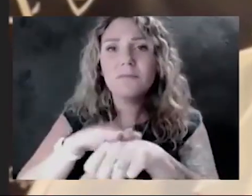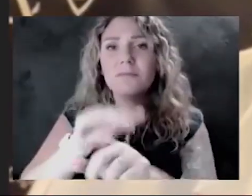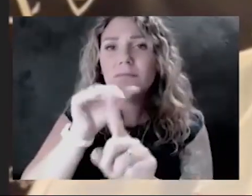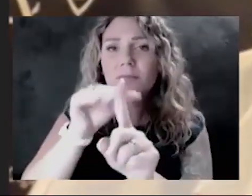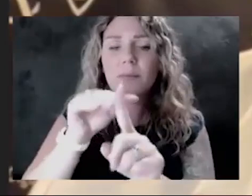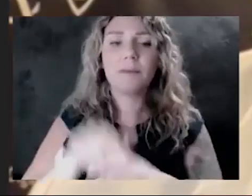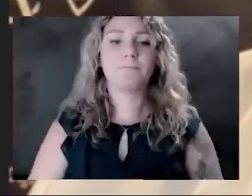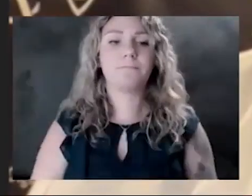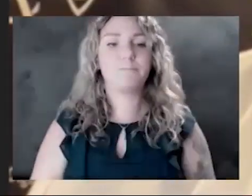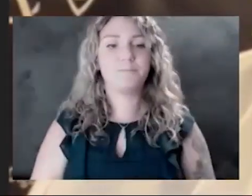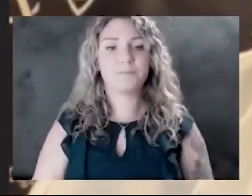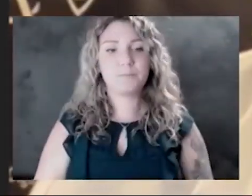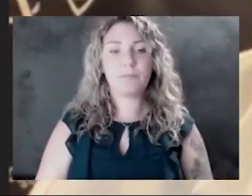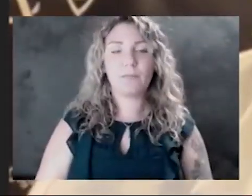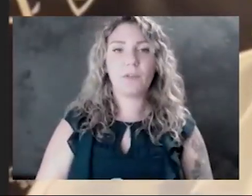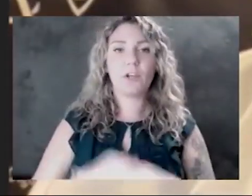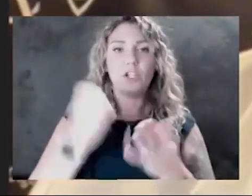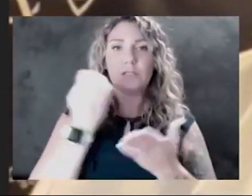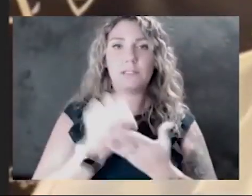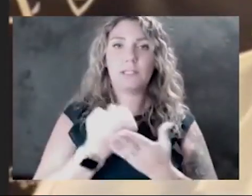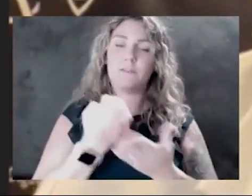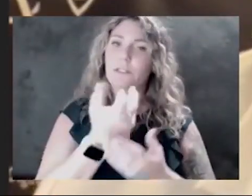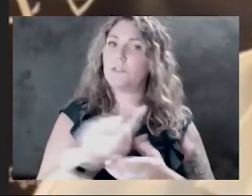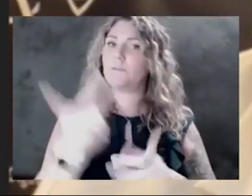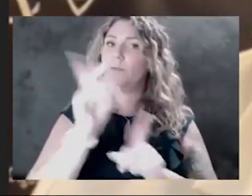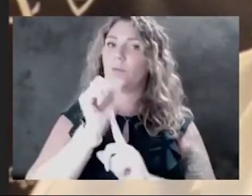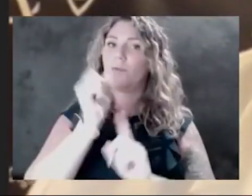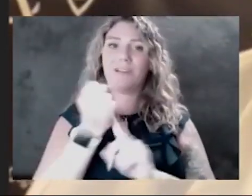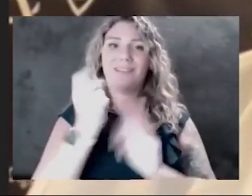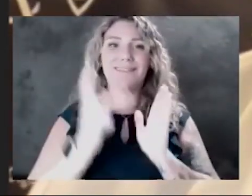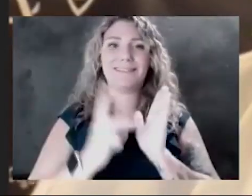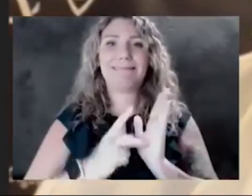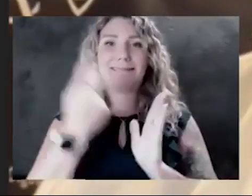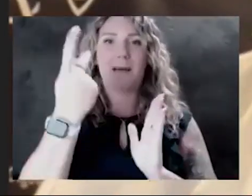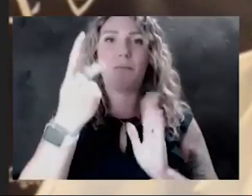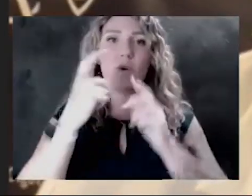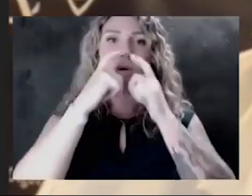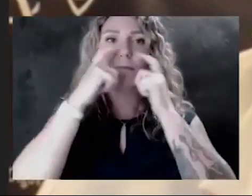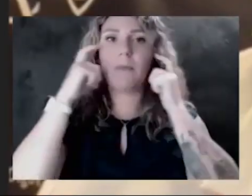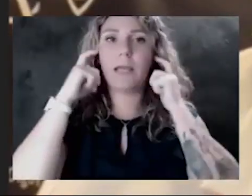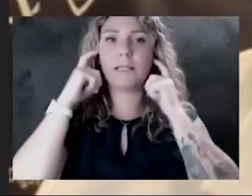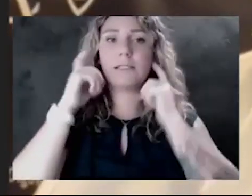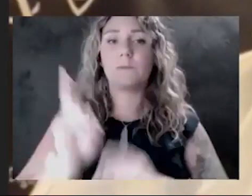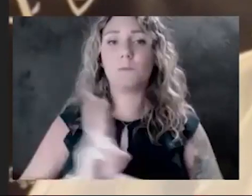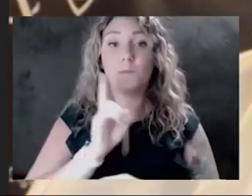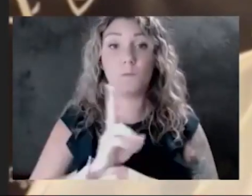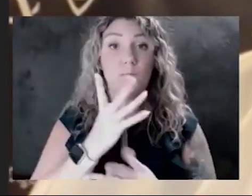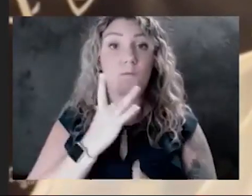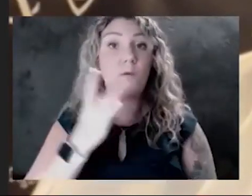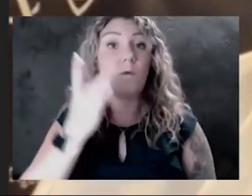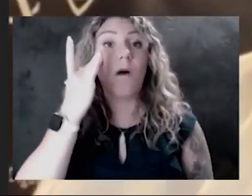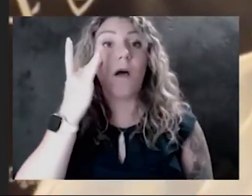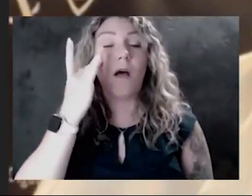evidence that in some cases, quote, double masking is useful because to get a better seal,